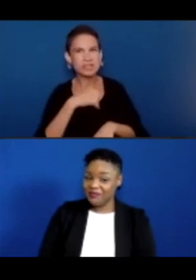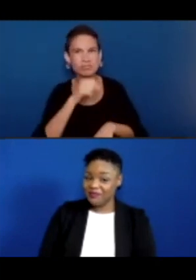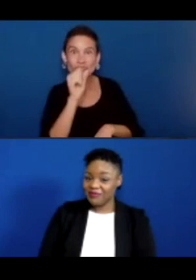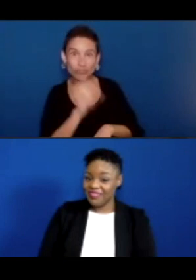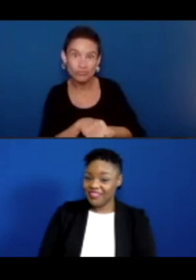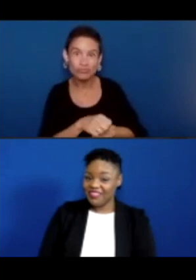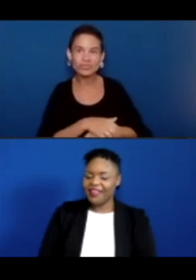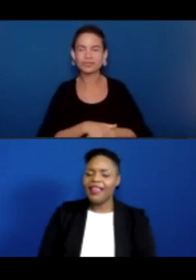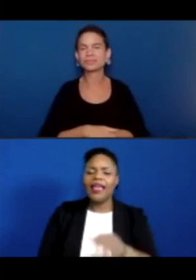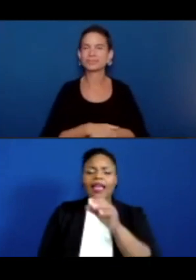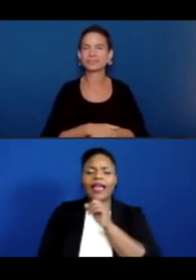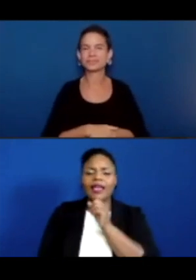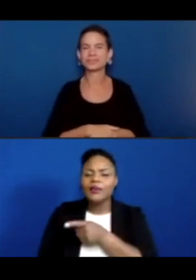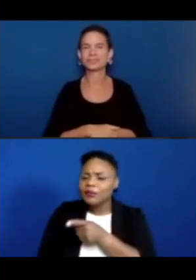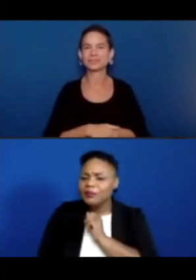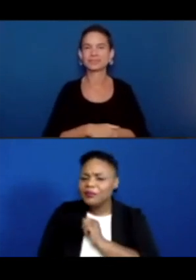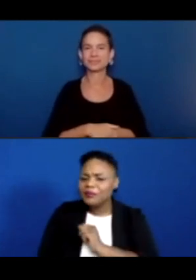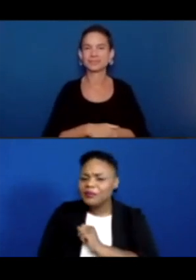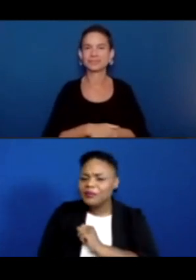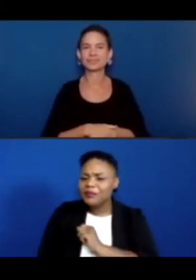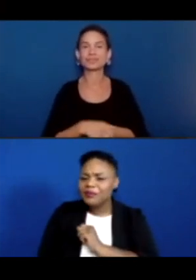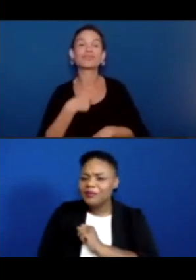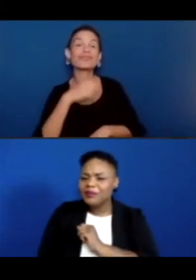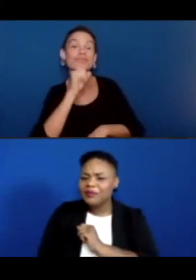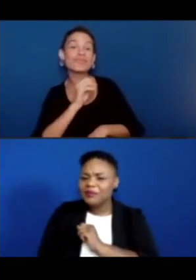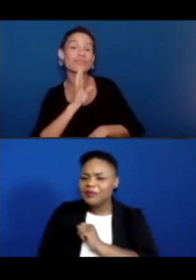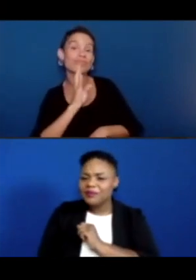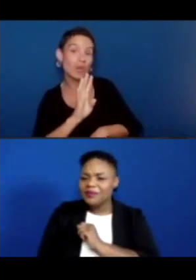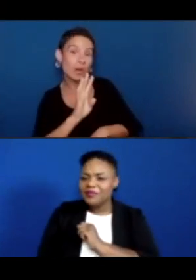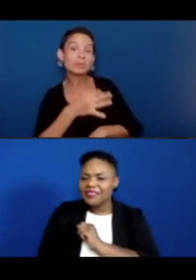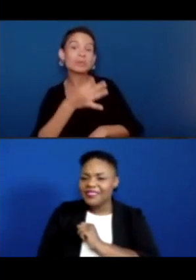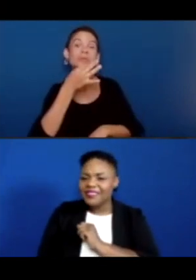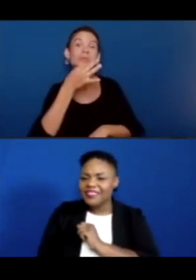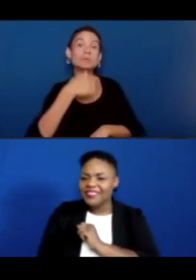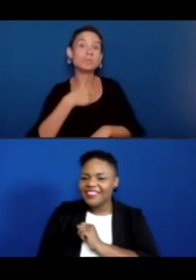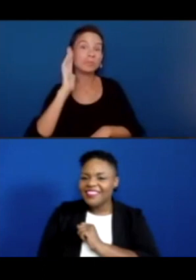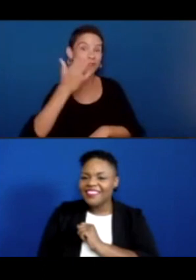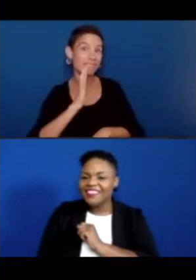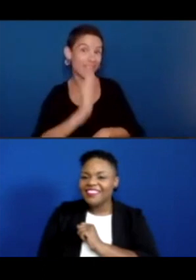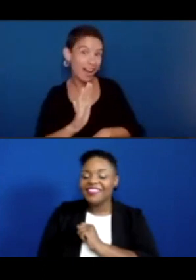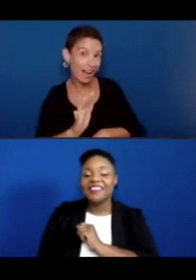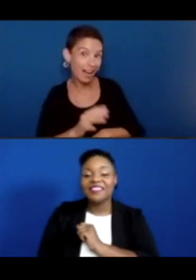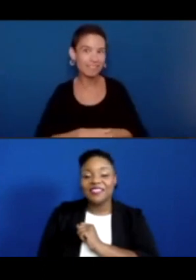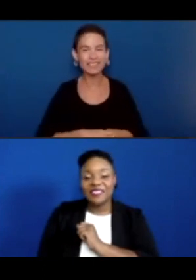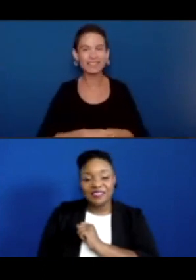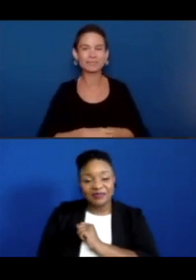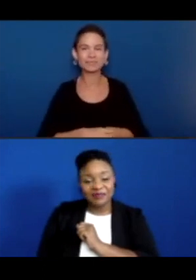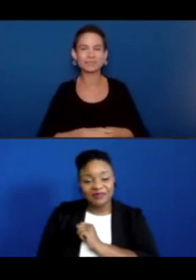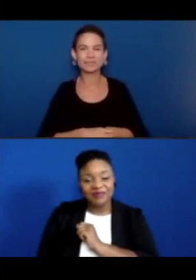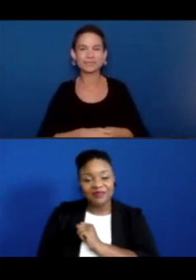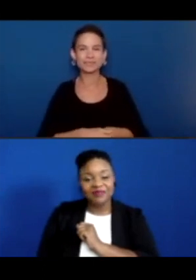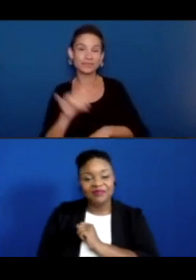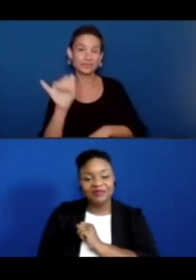How old are you? I'm four, and I'm about to be five, and I